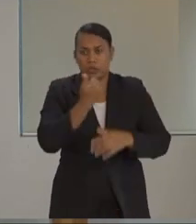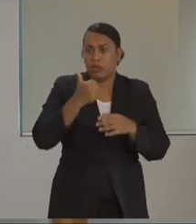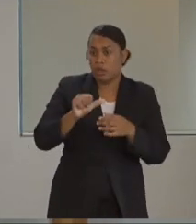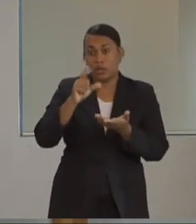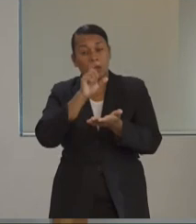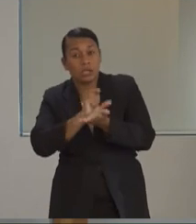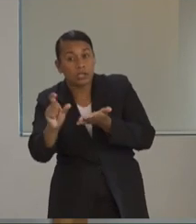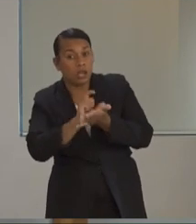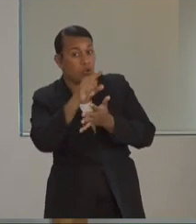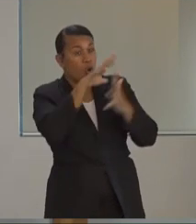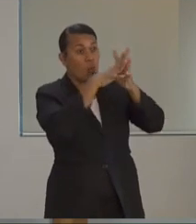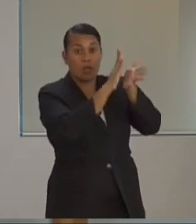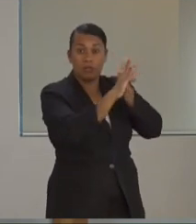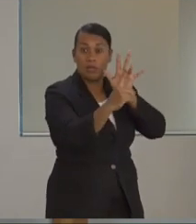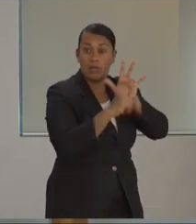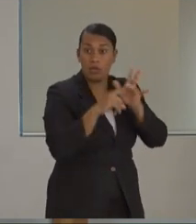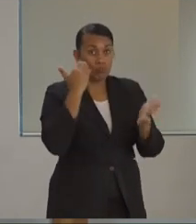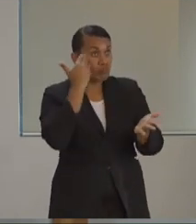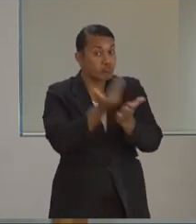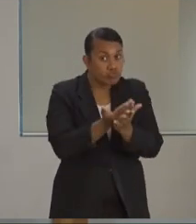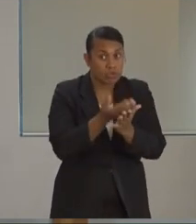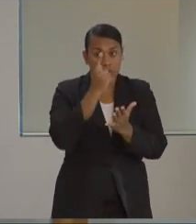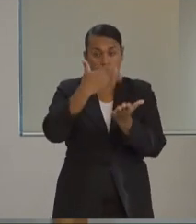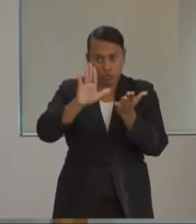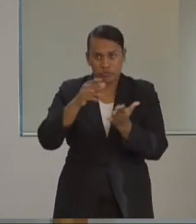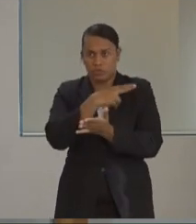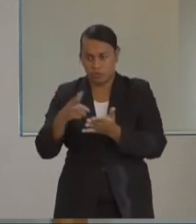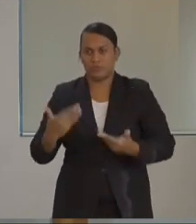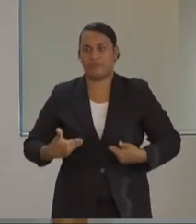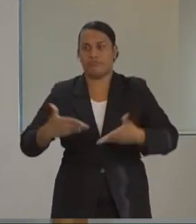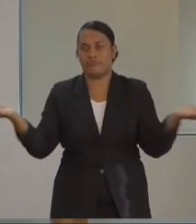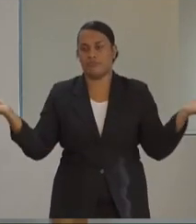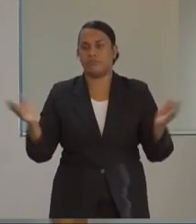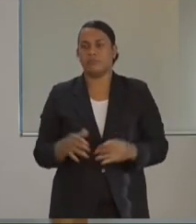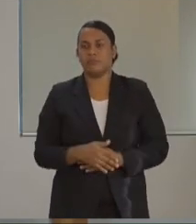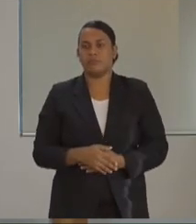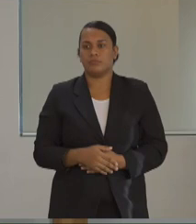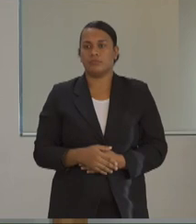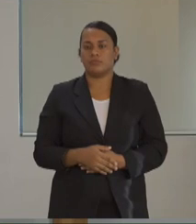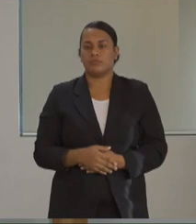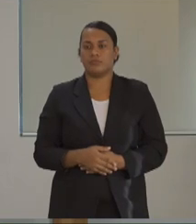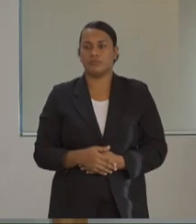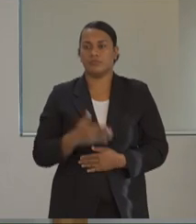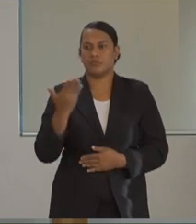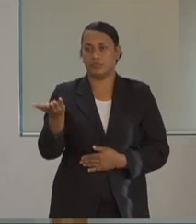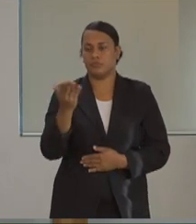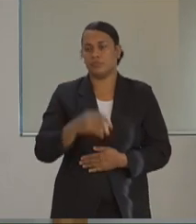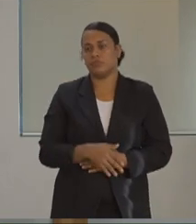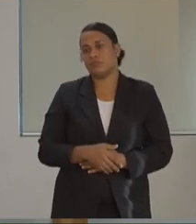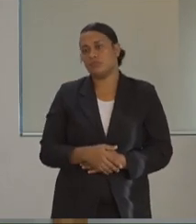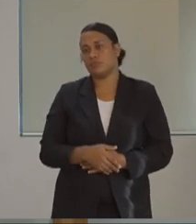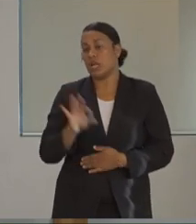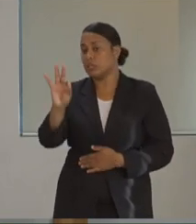reviewed, based on evidence, and WHO says yes. W. When I leave there from my TV. My question